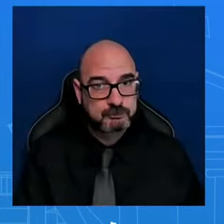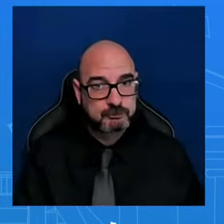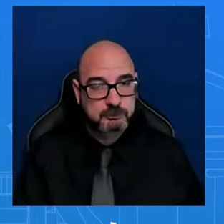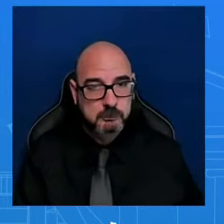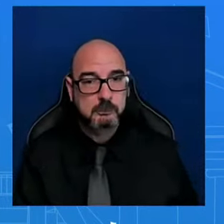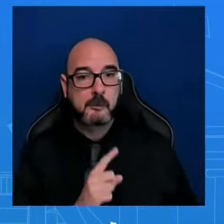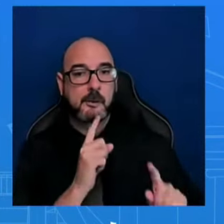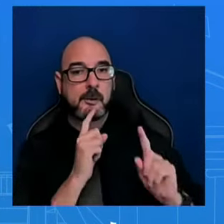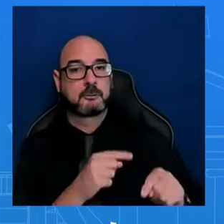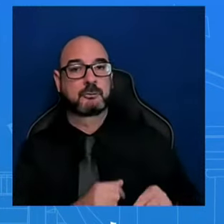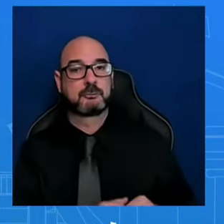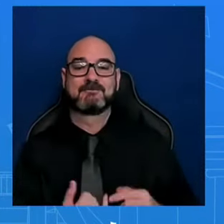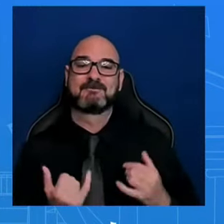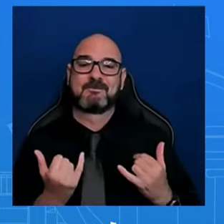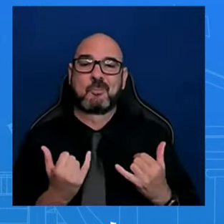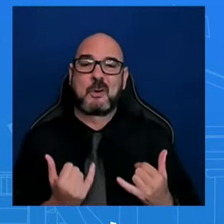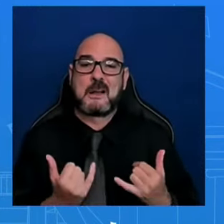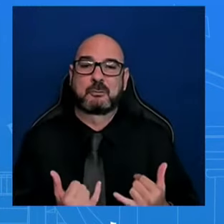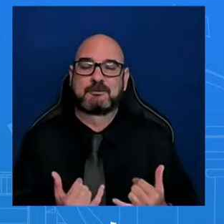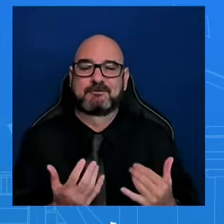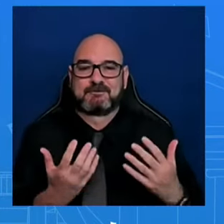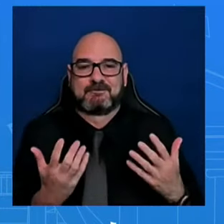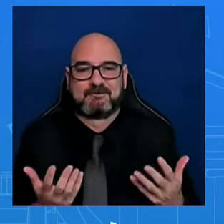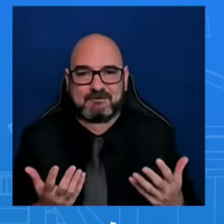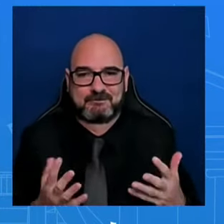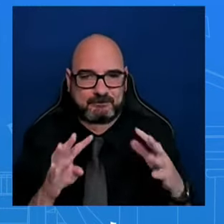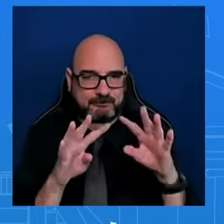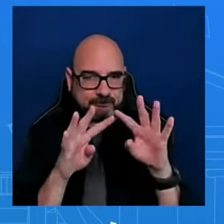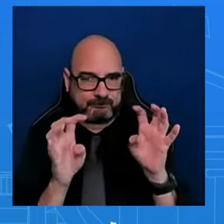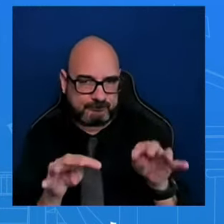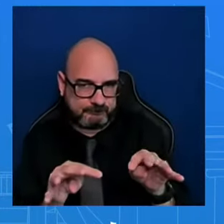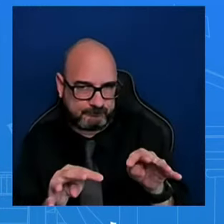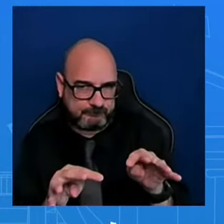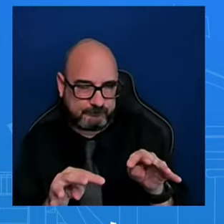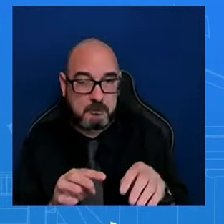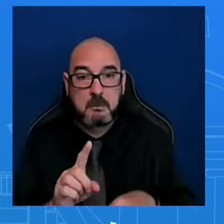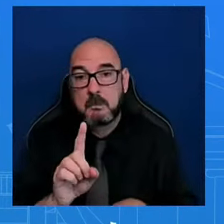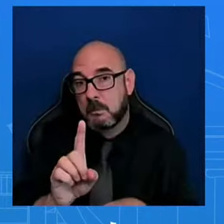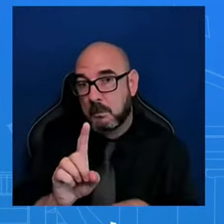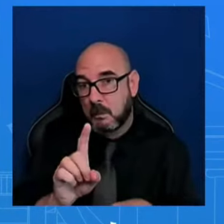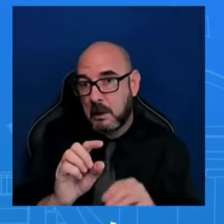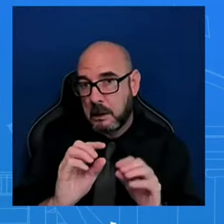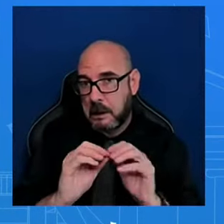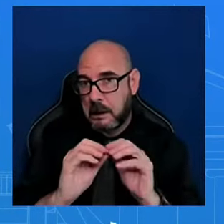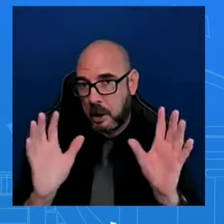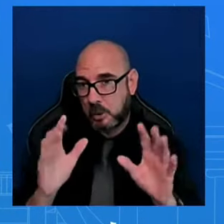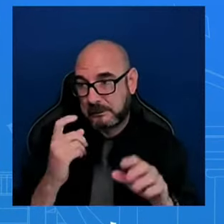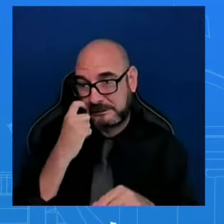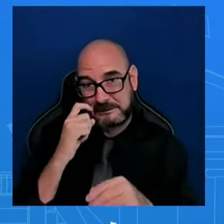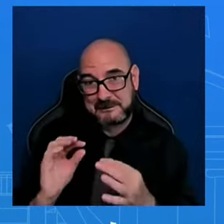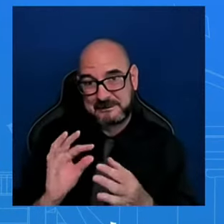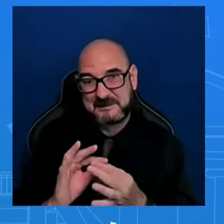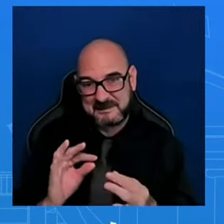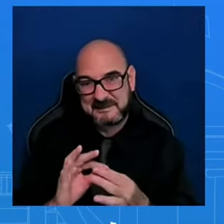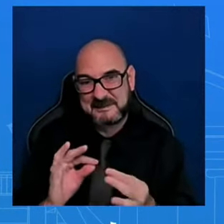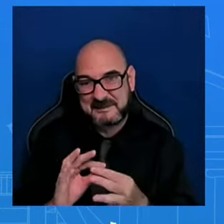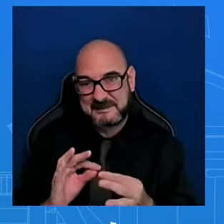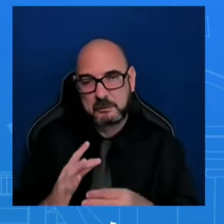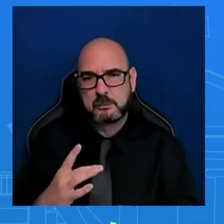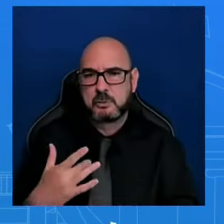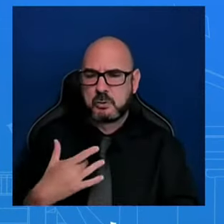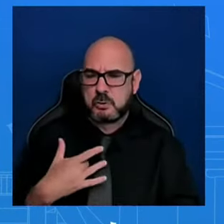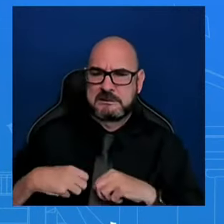we've been always very clear about this, that our hearts, and I just said this to Jeff, our hearts go out to the families. It is tragic,